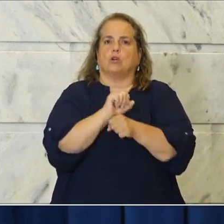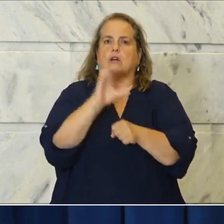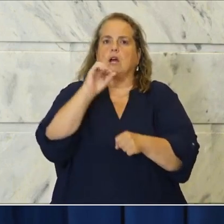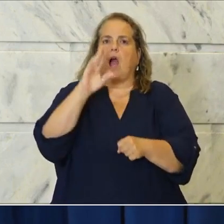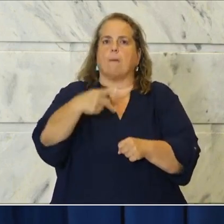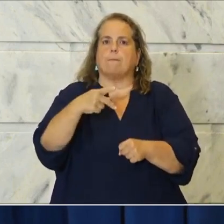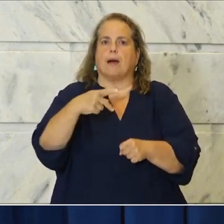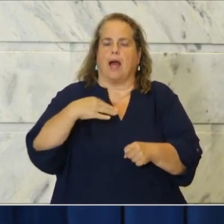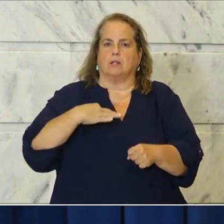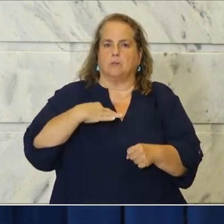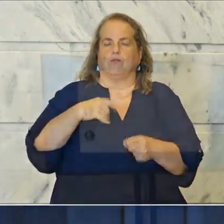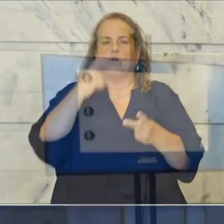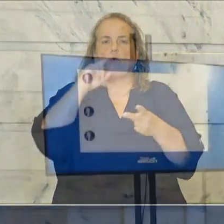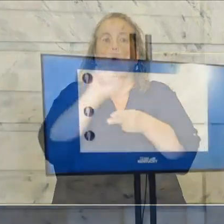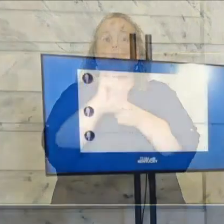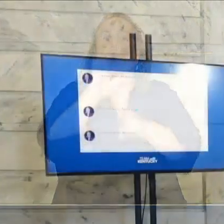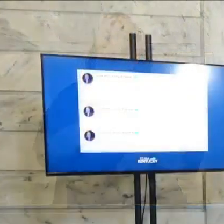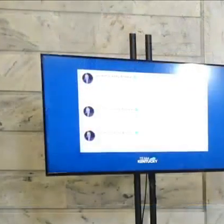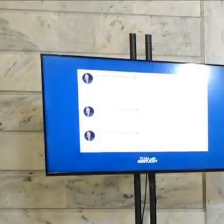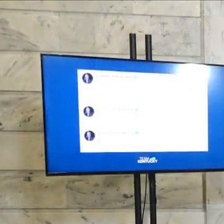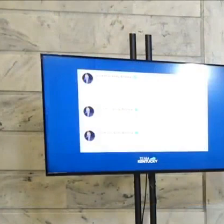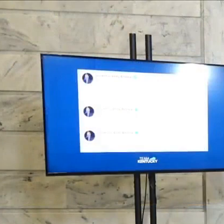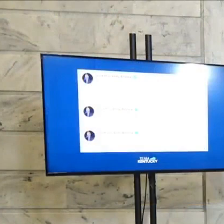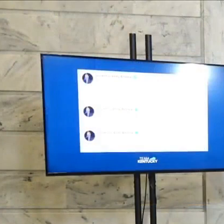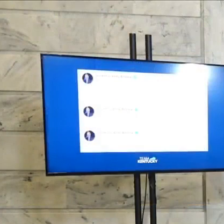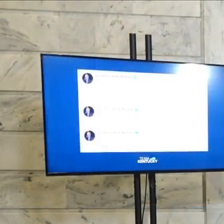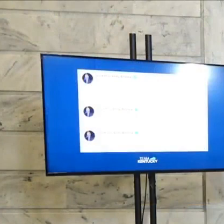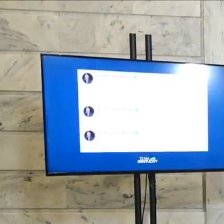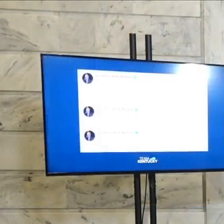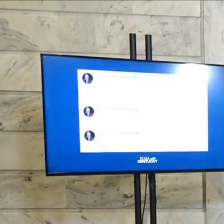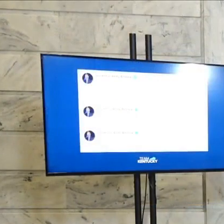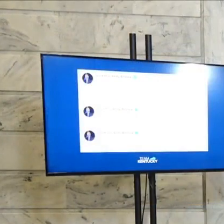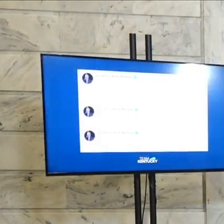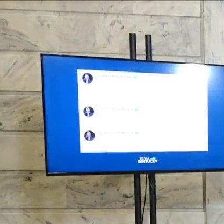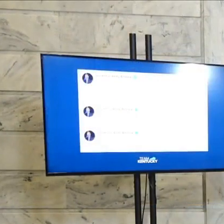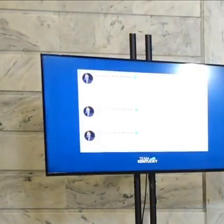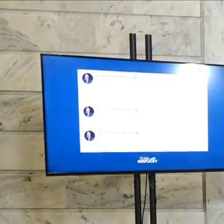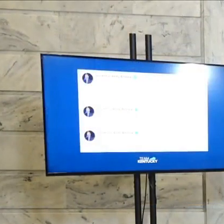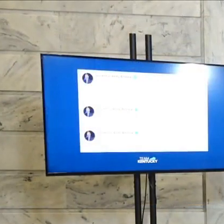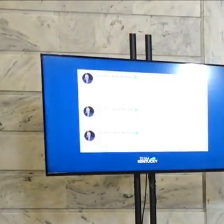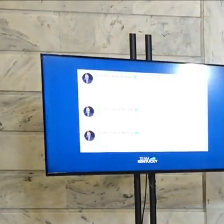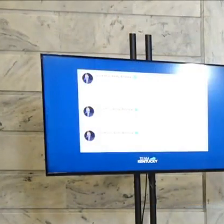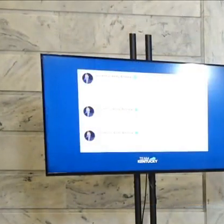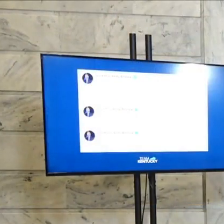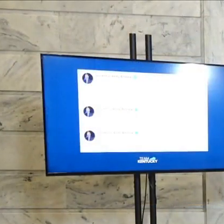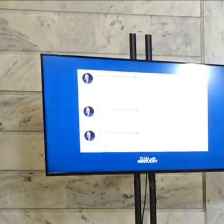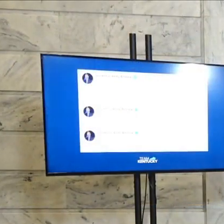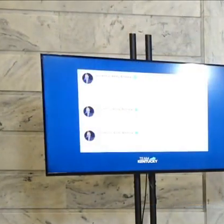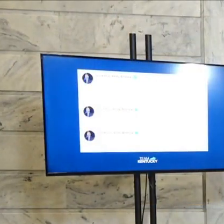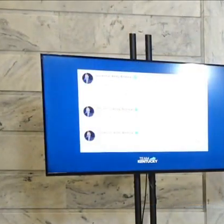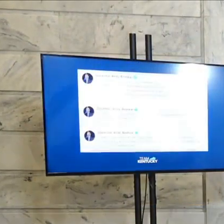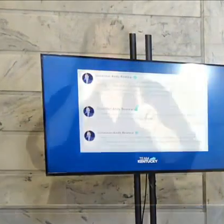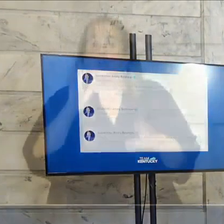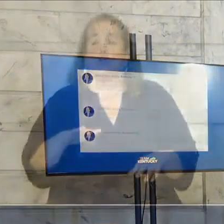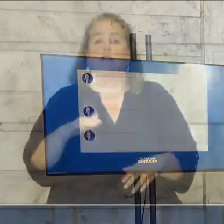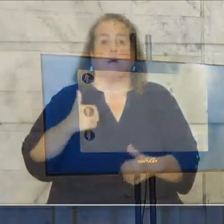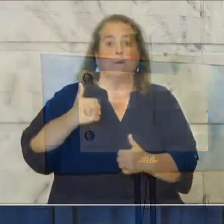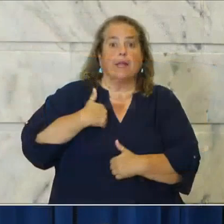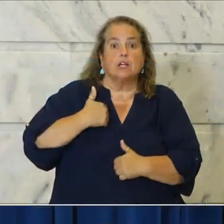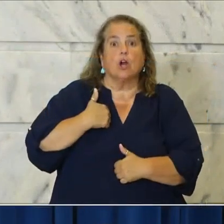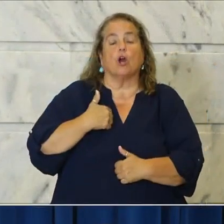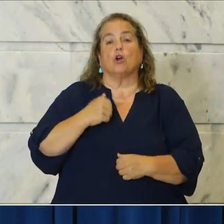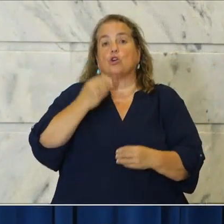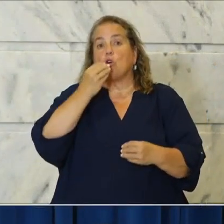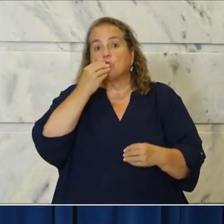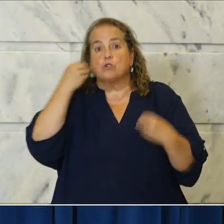workers that have to quarantine as a result of exposure. That means our first responders, our active military, our grocery store workers wouldn't get workers